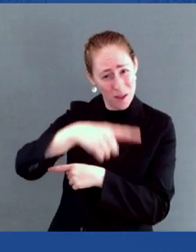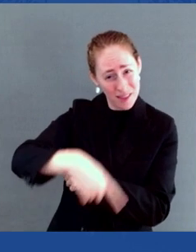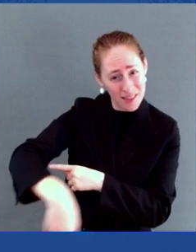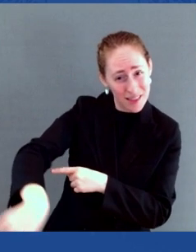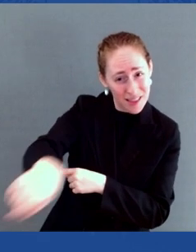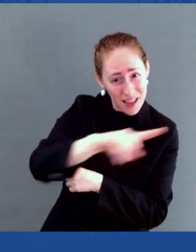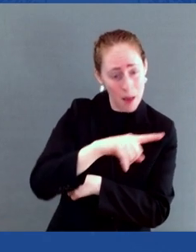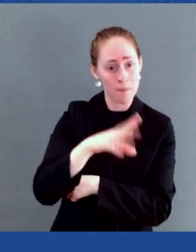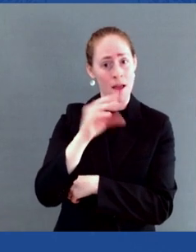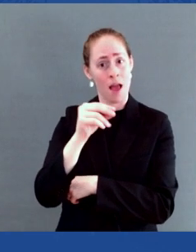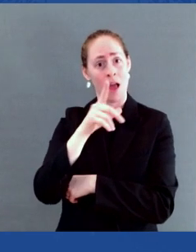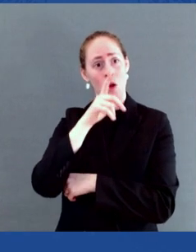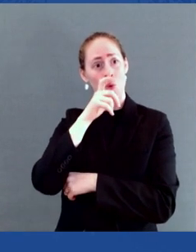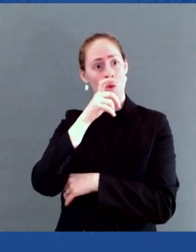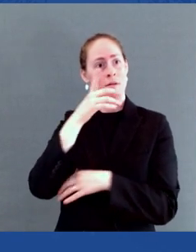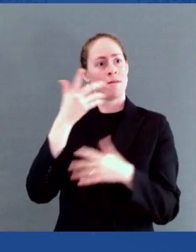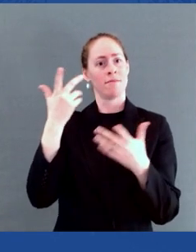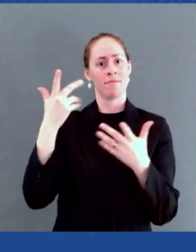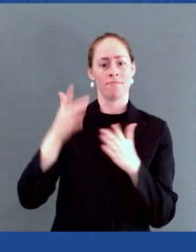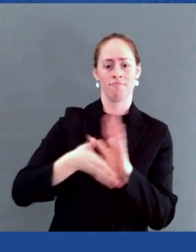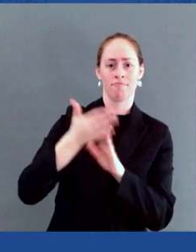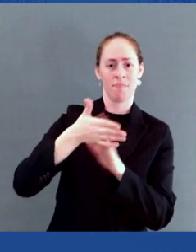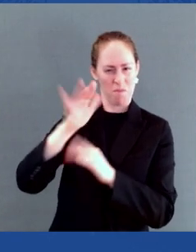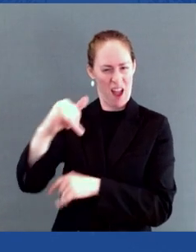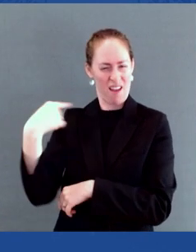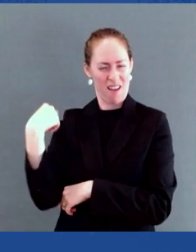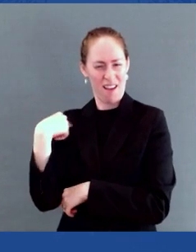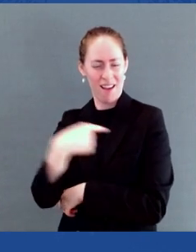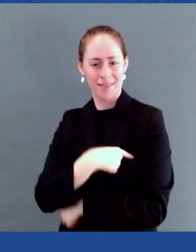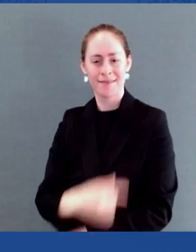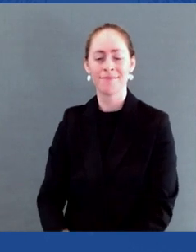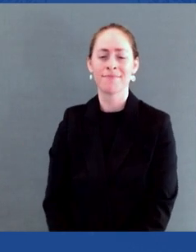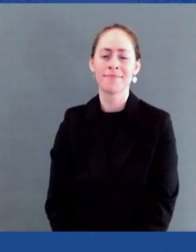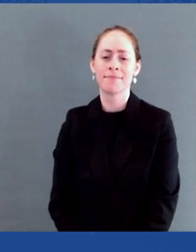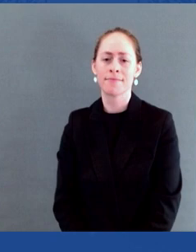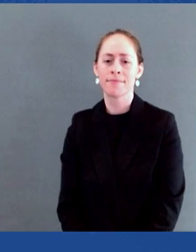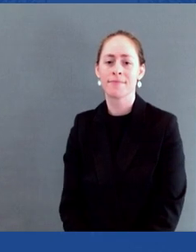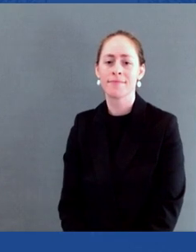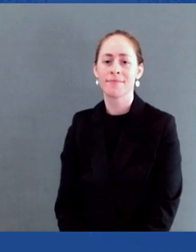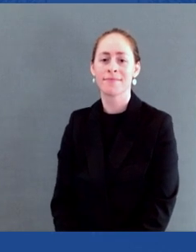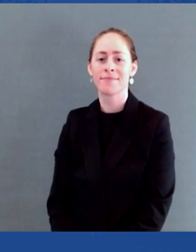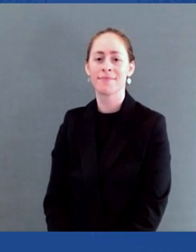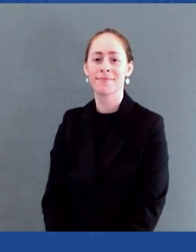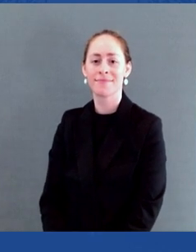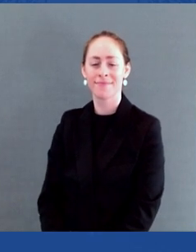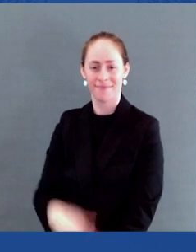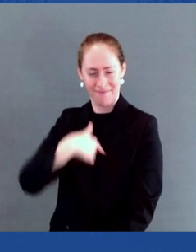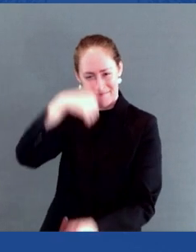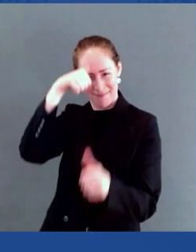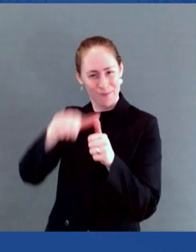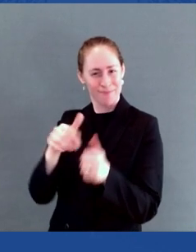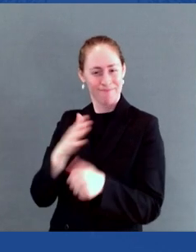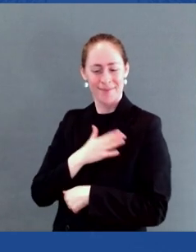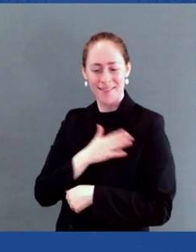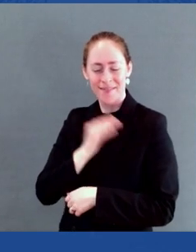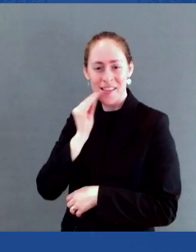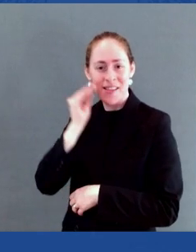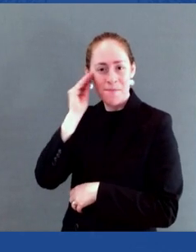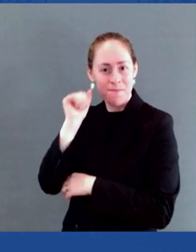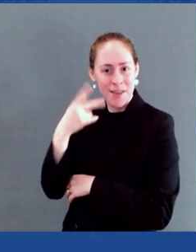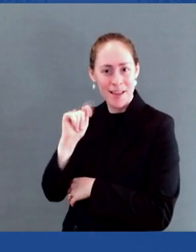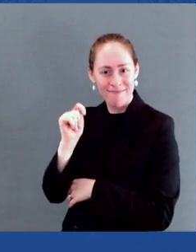in a kitchen counter in my first apartment is today an organization that provides comprehensive HIV care and prevention services,